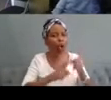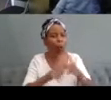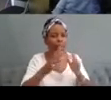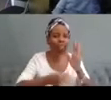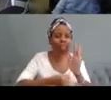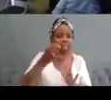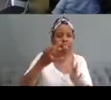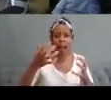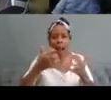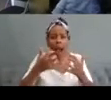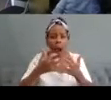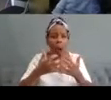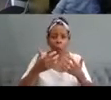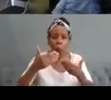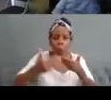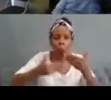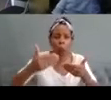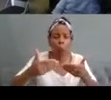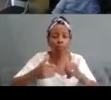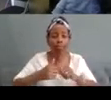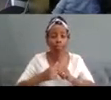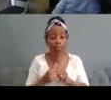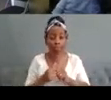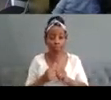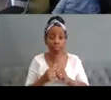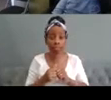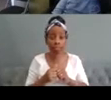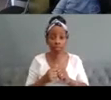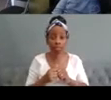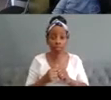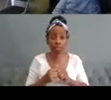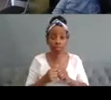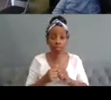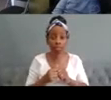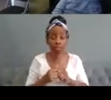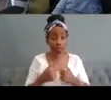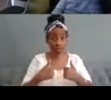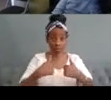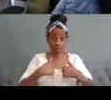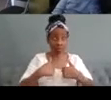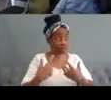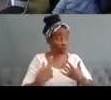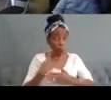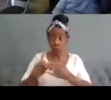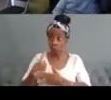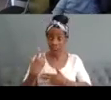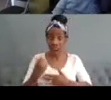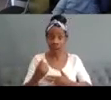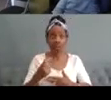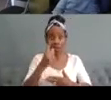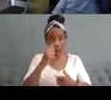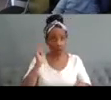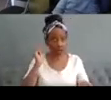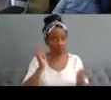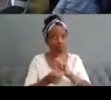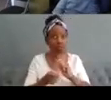i think that gaining genuinely supportive opportunities can be transformational for us the multiple barriers we